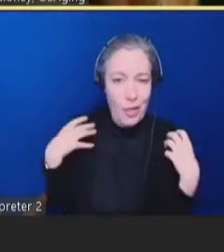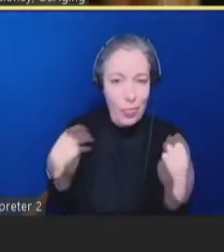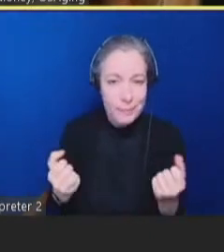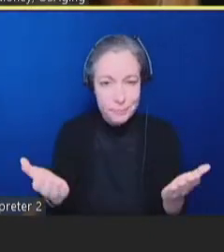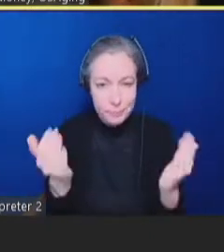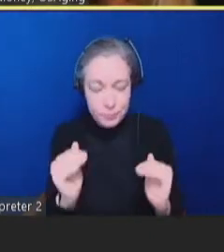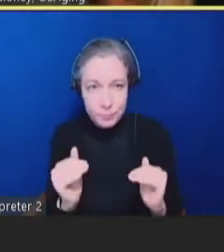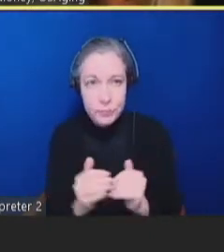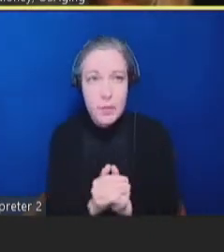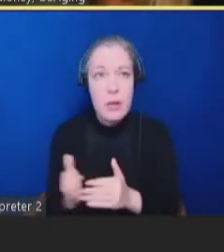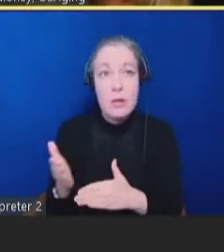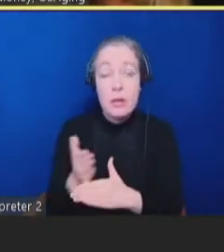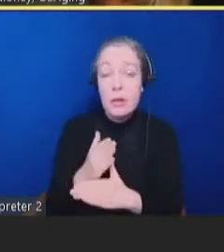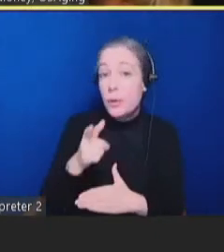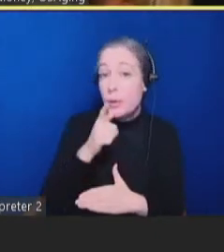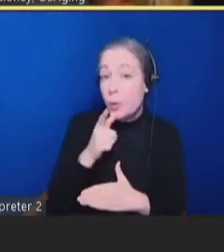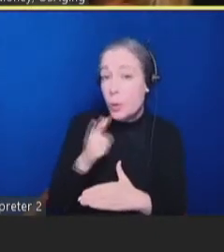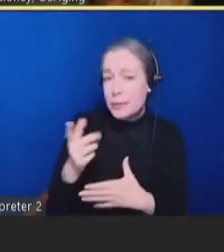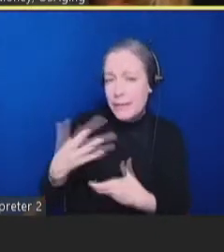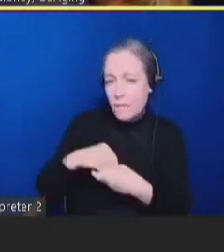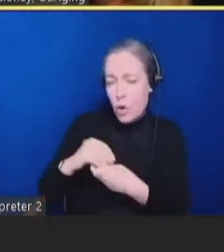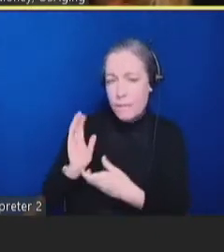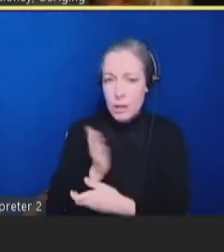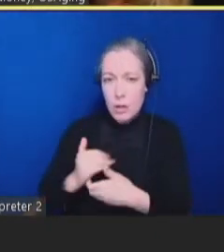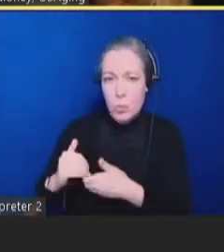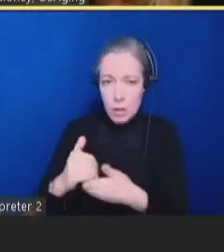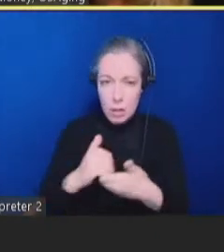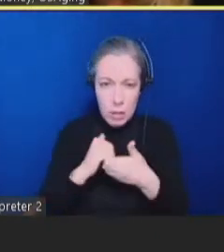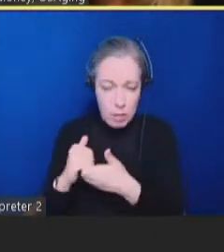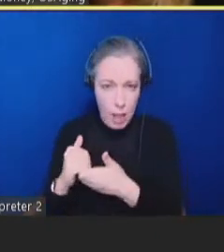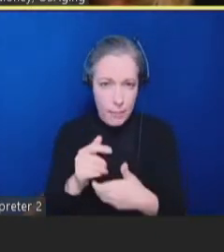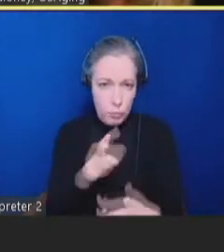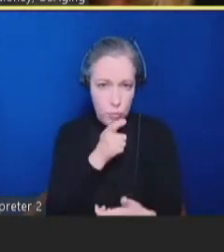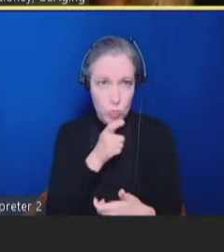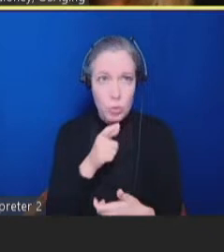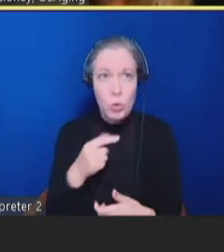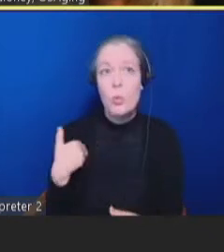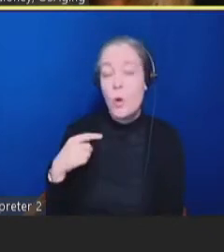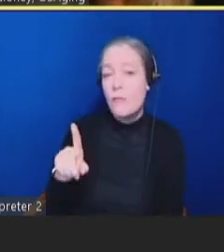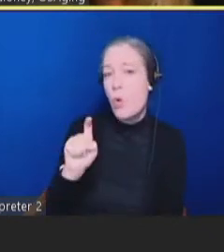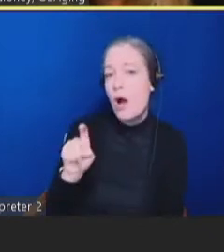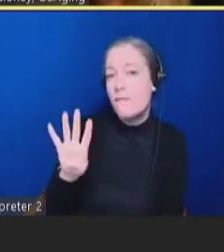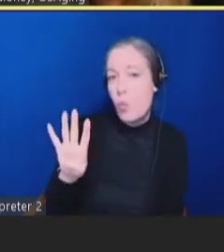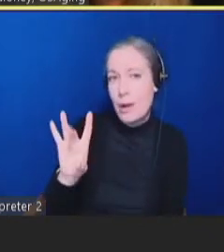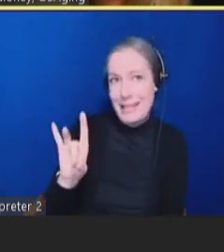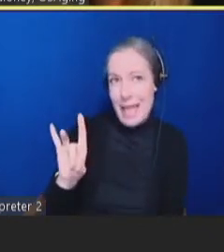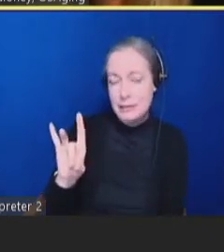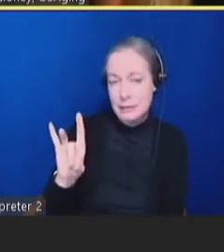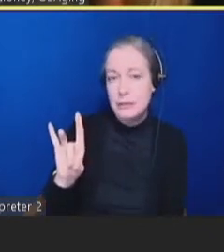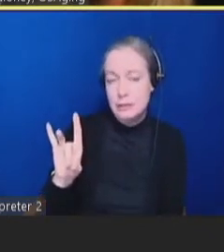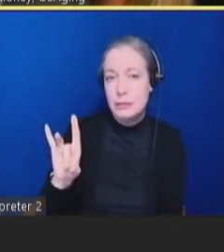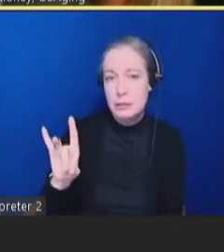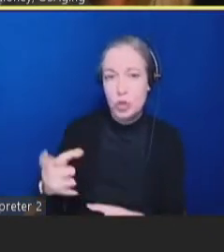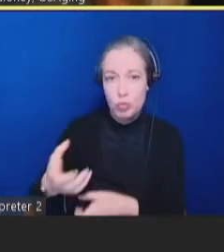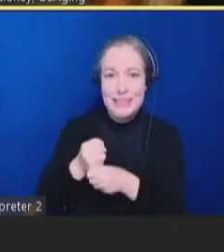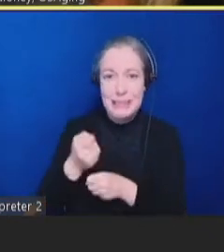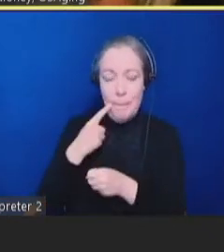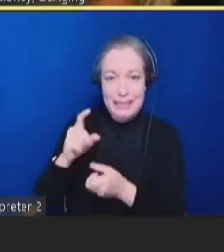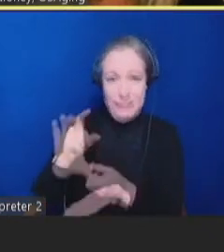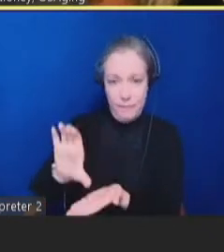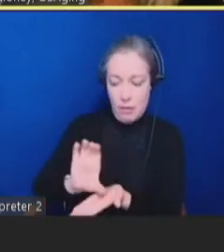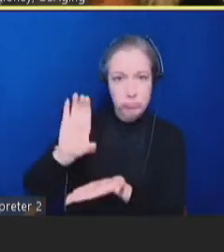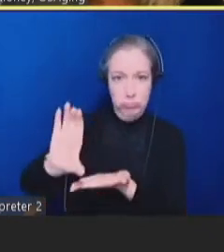let me share who is part of the collaborative. We have 148 grantees that extend into a network of over 1,600